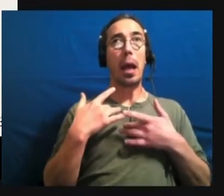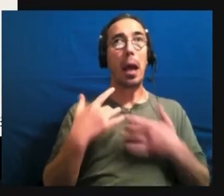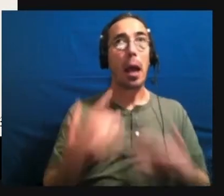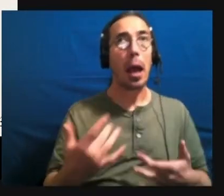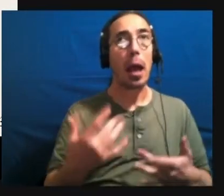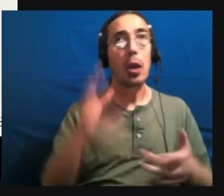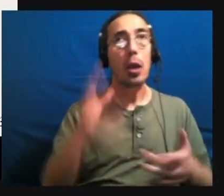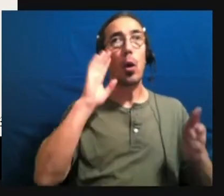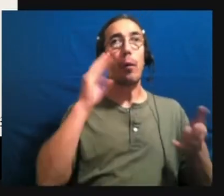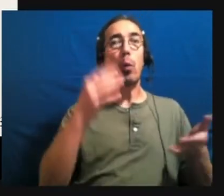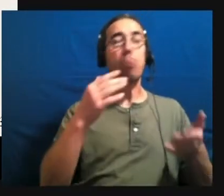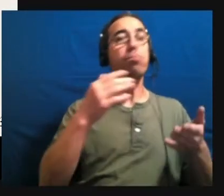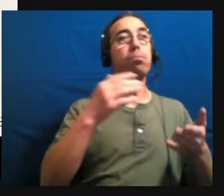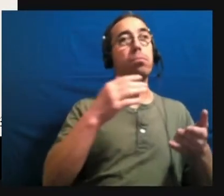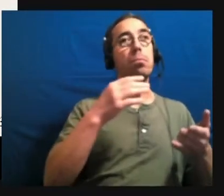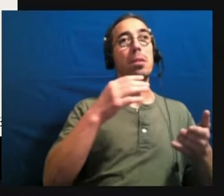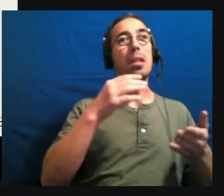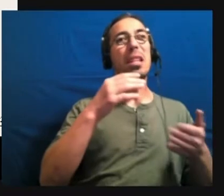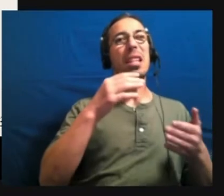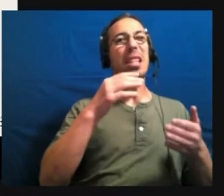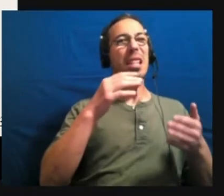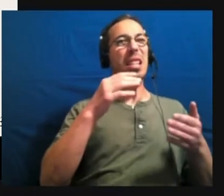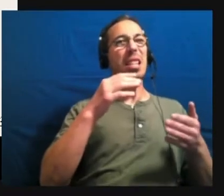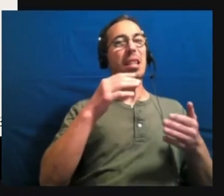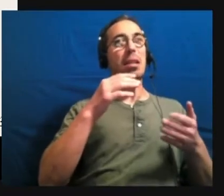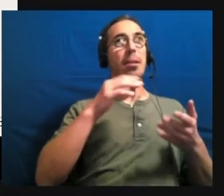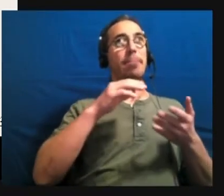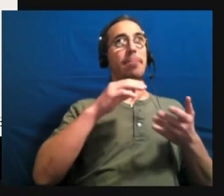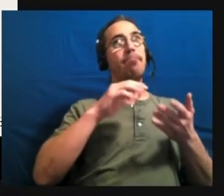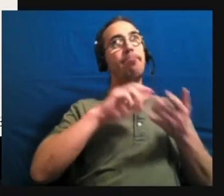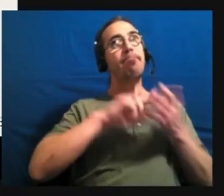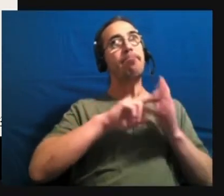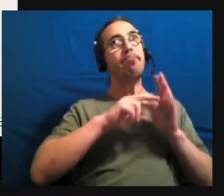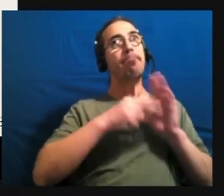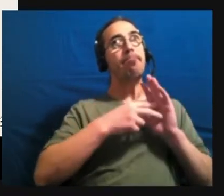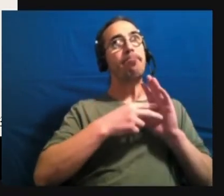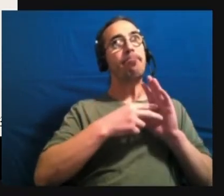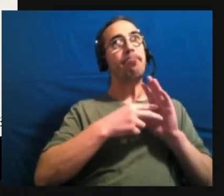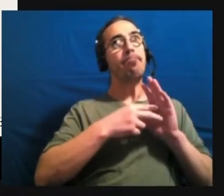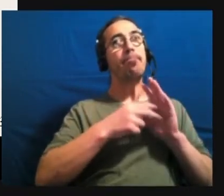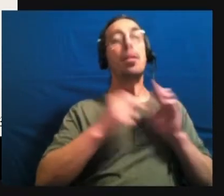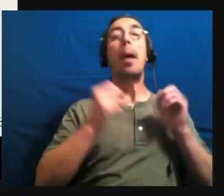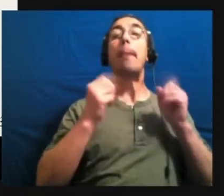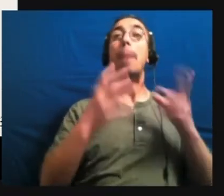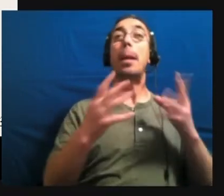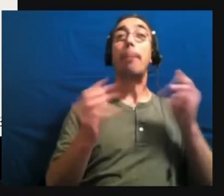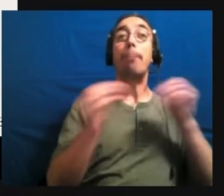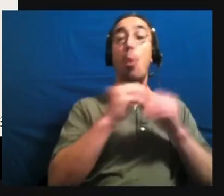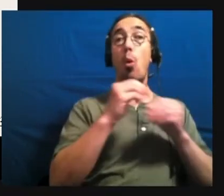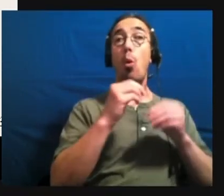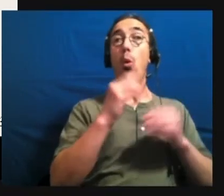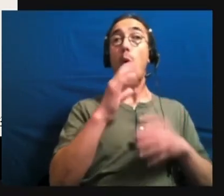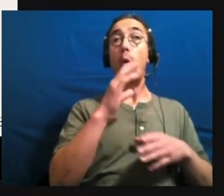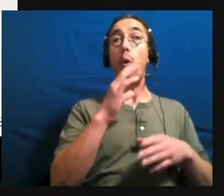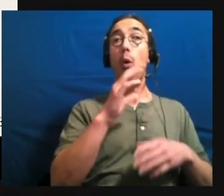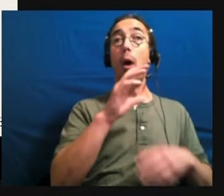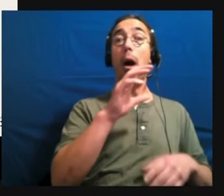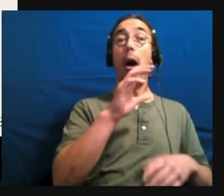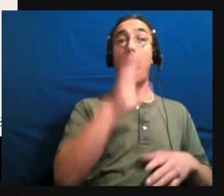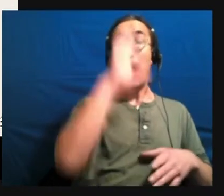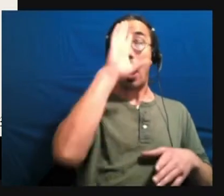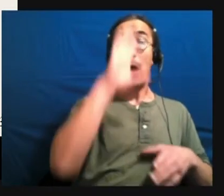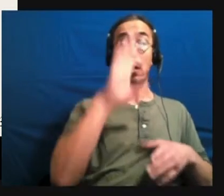uh, allistics are. So there are many more trans people and a gender and